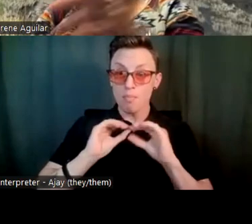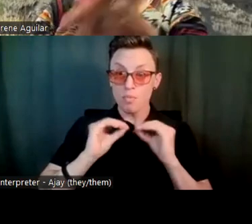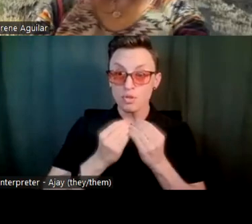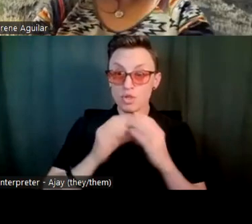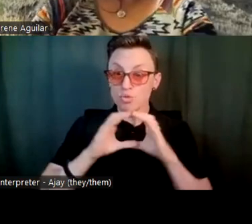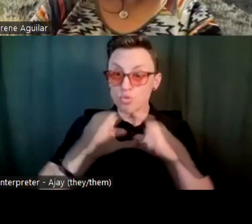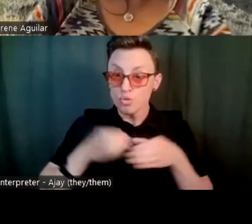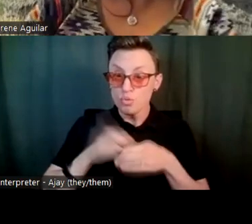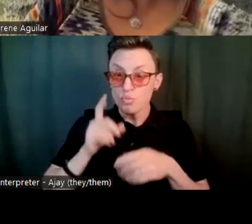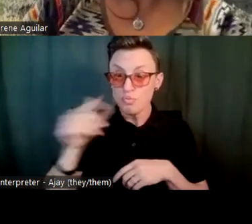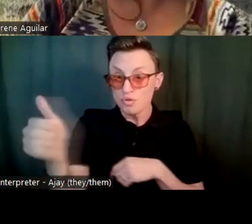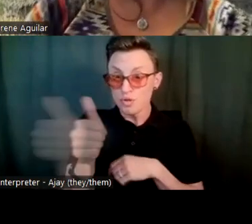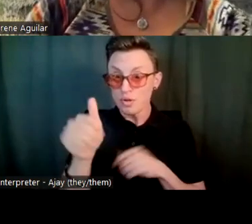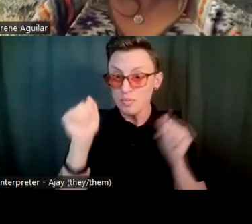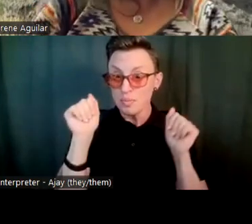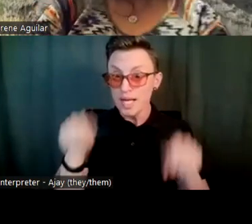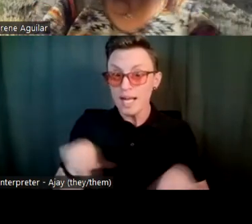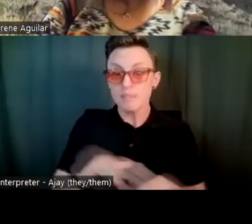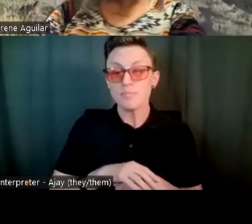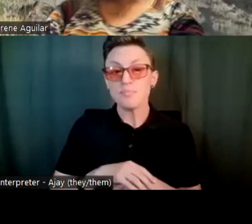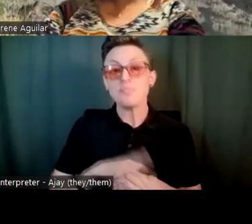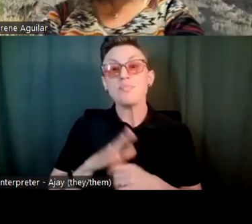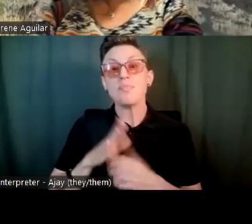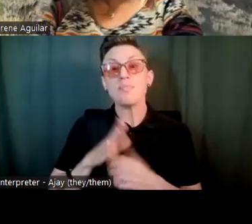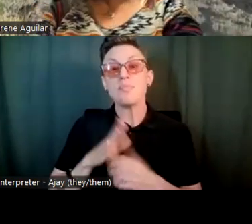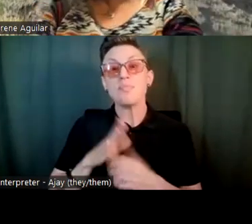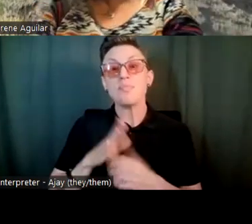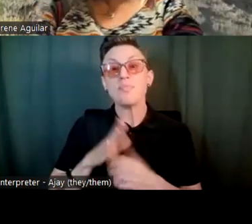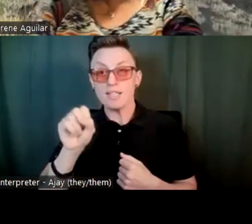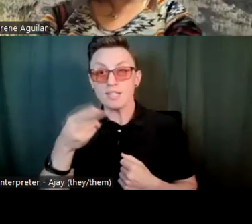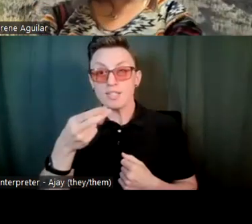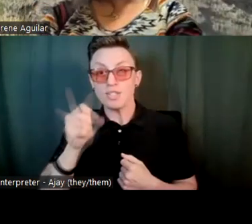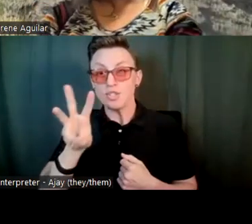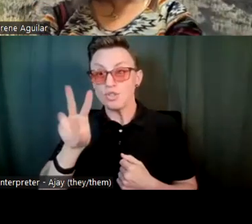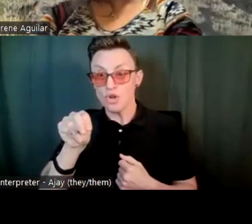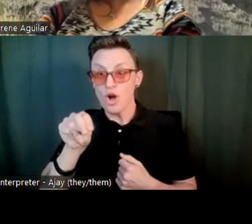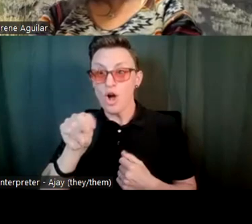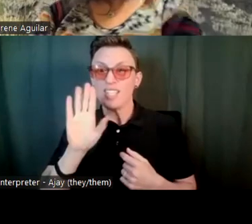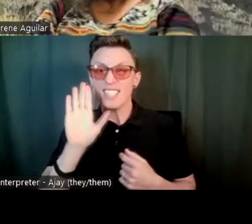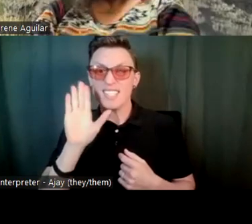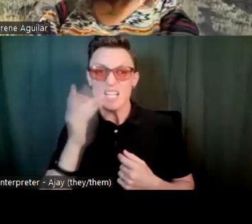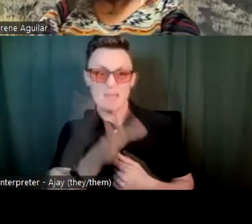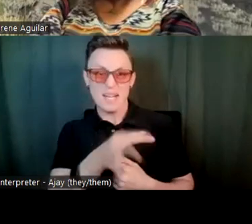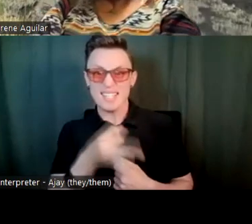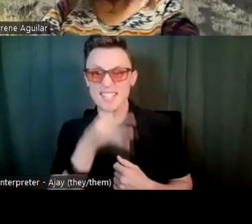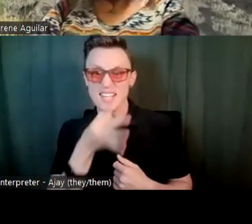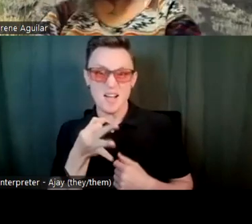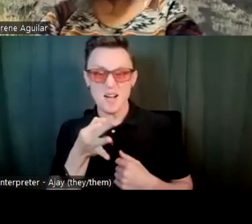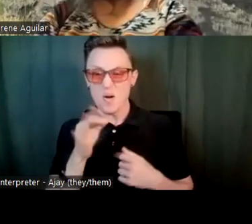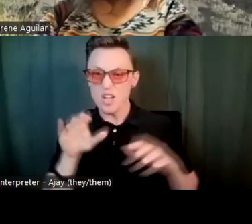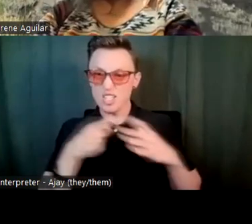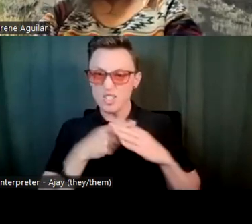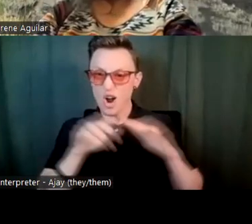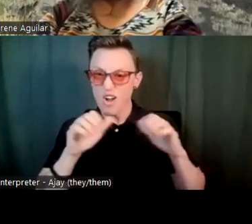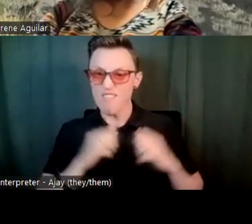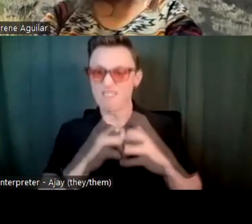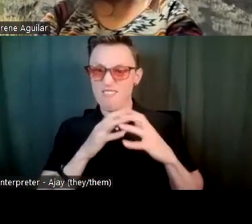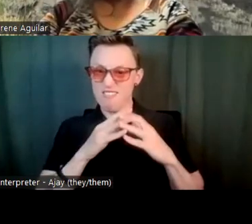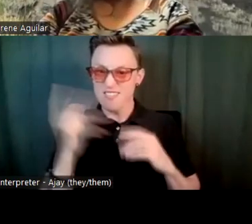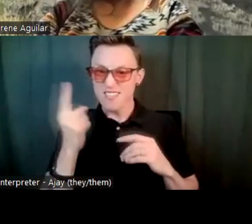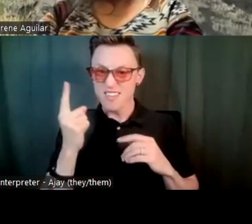And you could ask, um, Sean to help you because he seems a person who'd be great at that. Thank you, Irene.